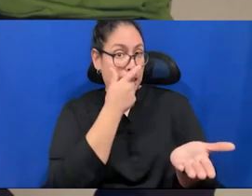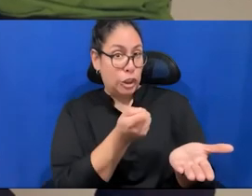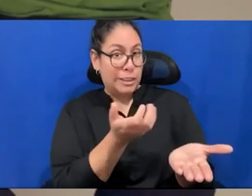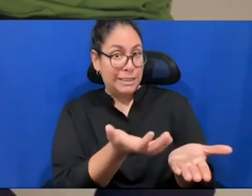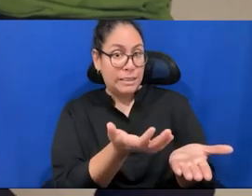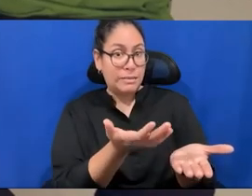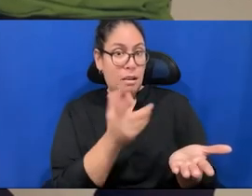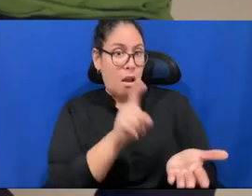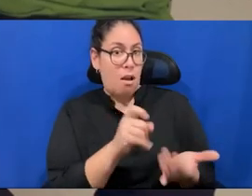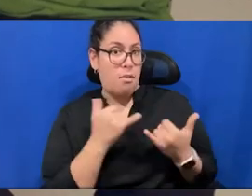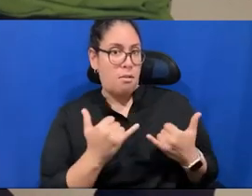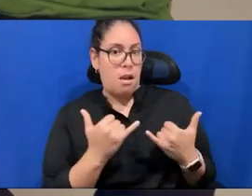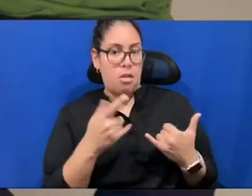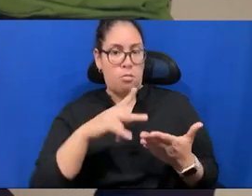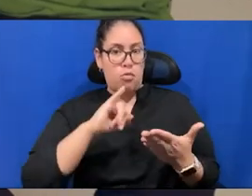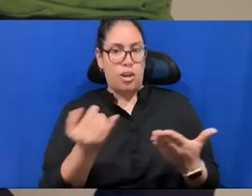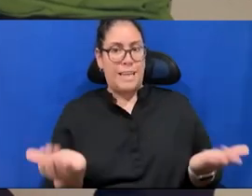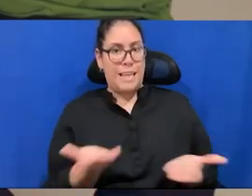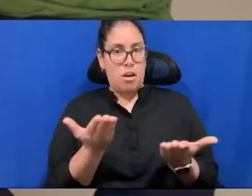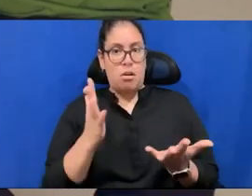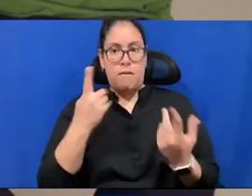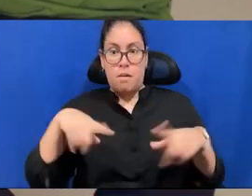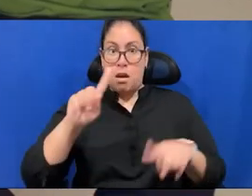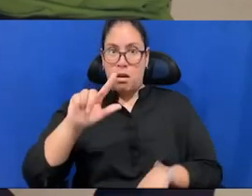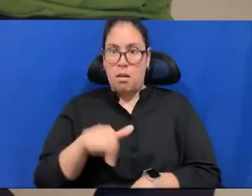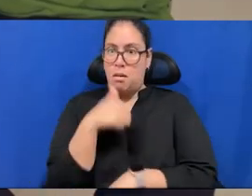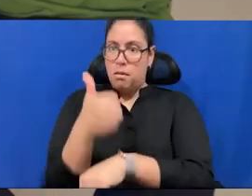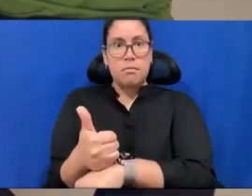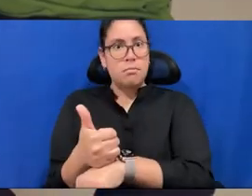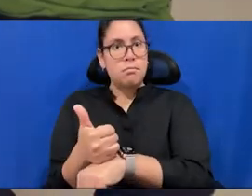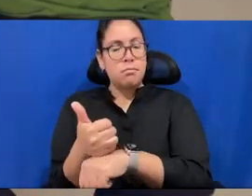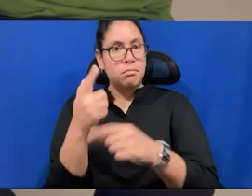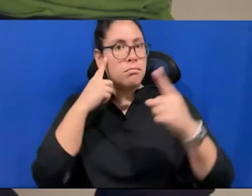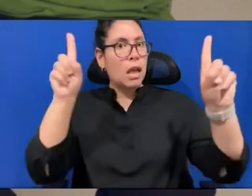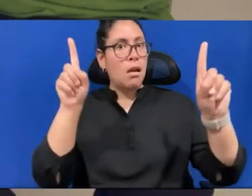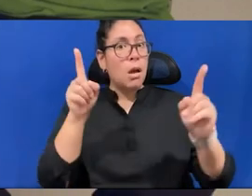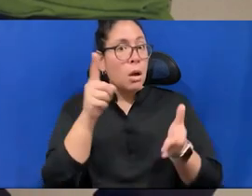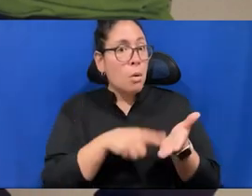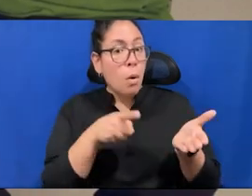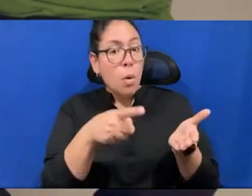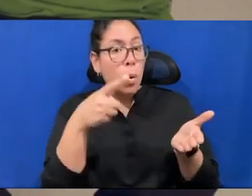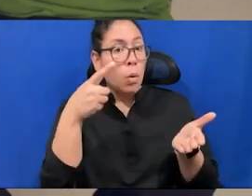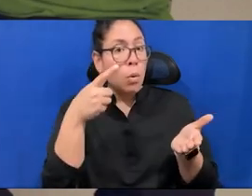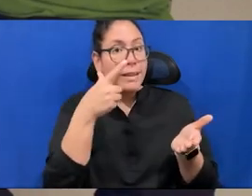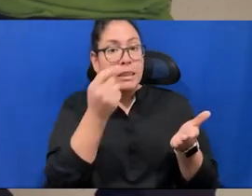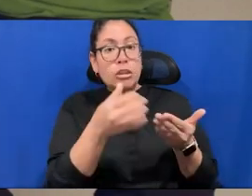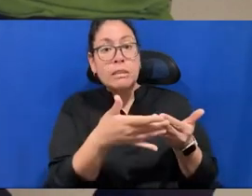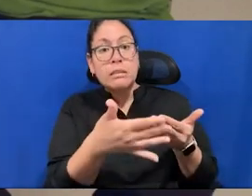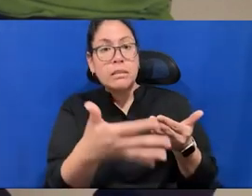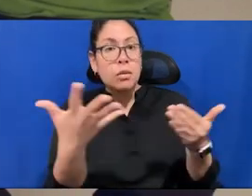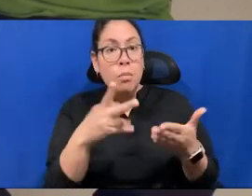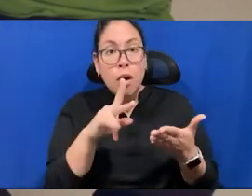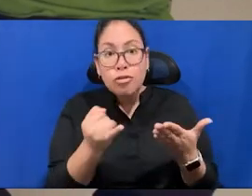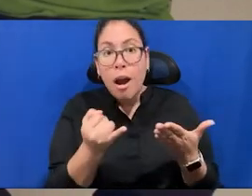project here is realized. Um, what are your, so far still unrealized projects? And of course, we know a lot about architects